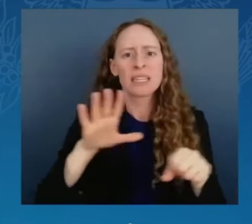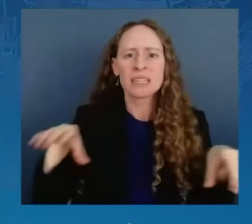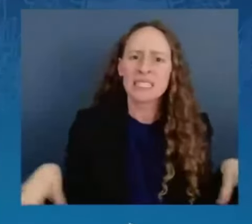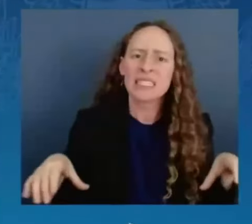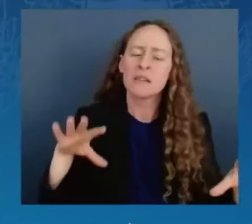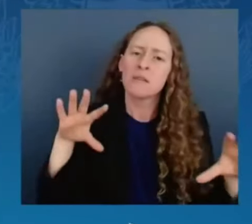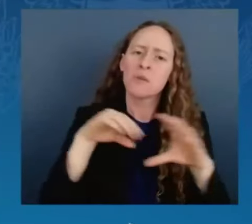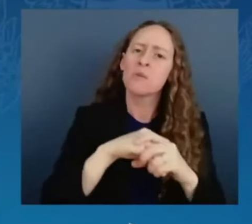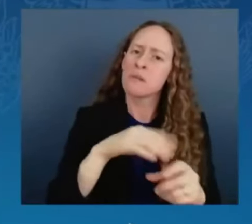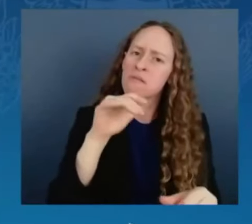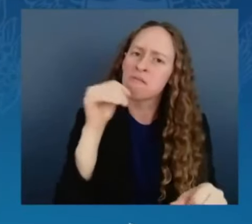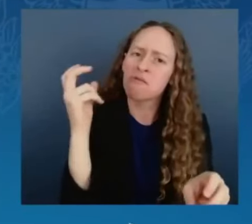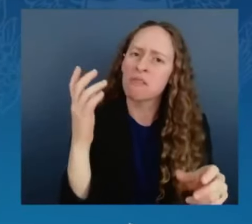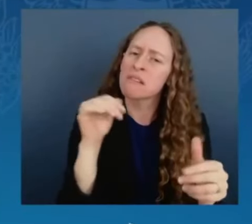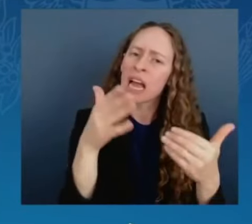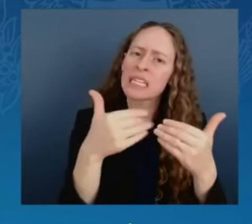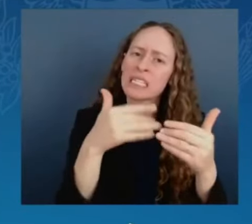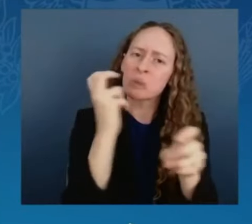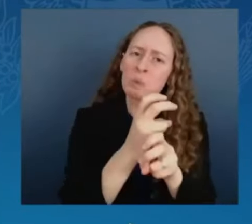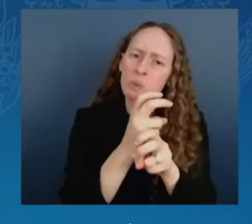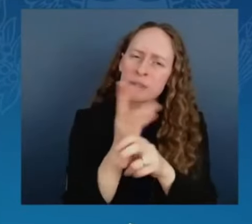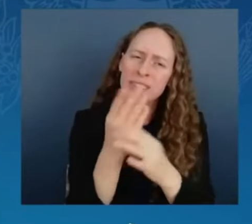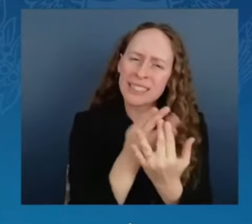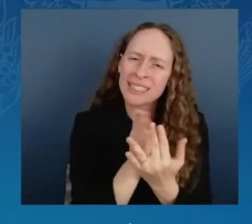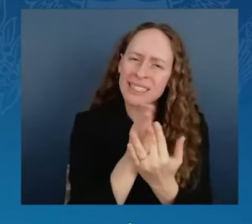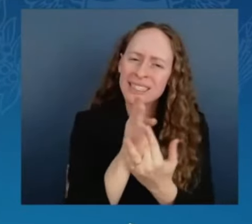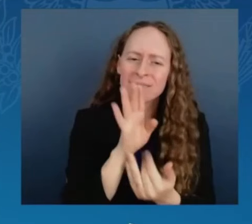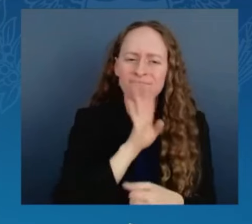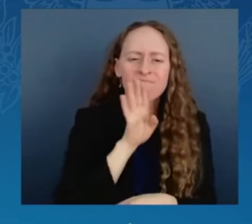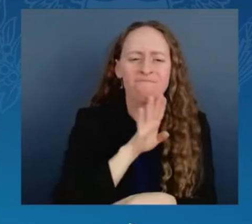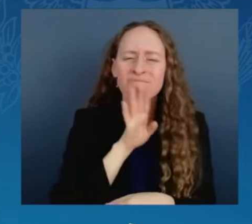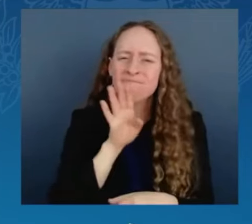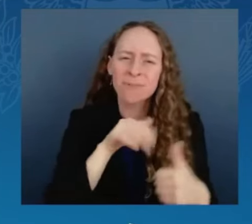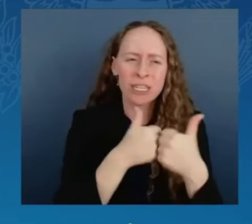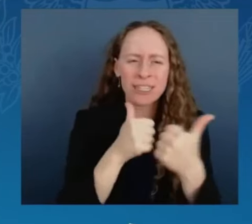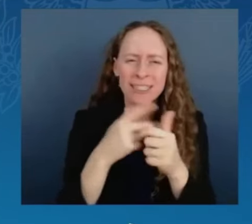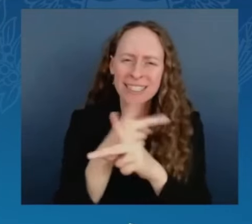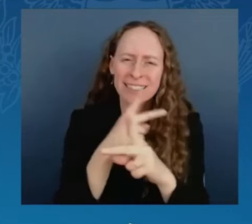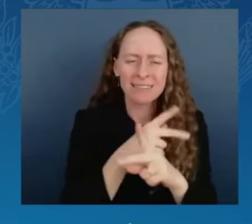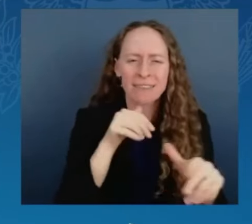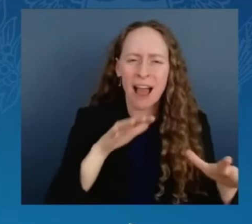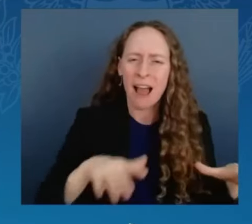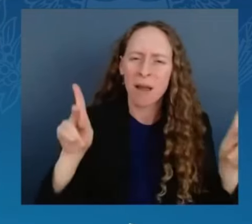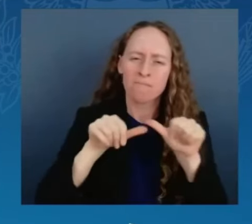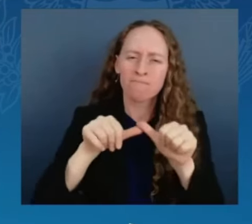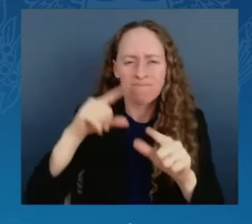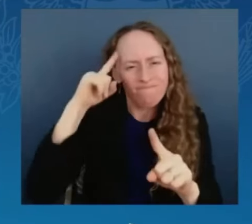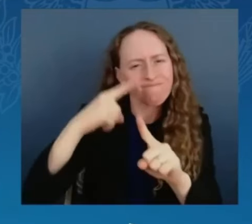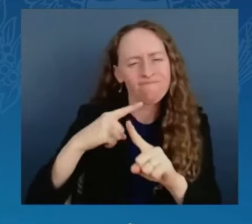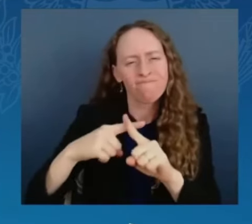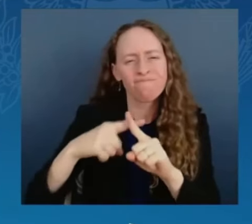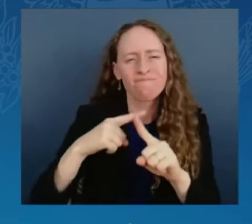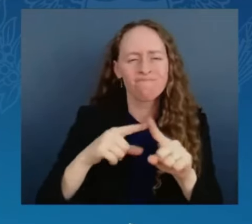challenges and obstacles. And you have endured. You have fought back and fought